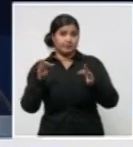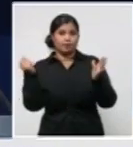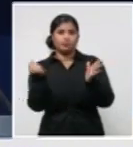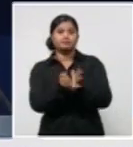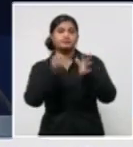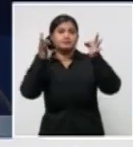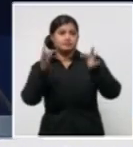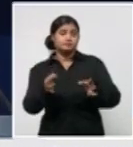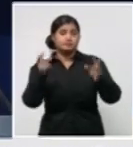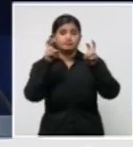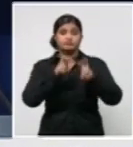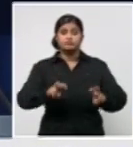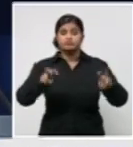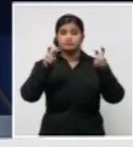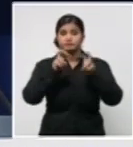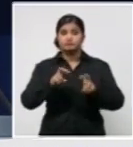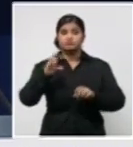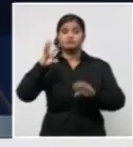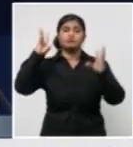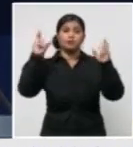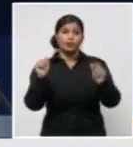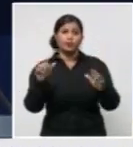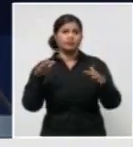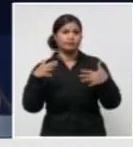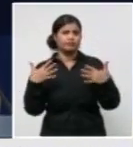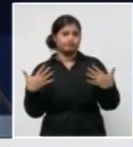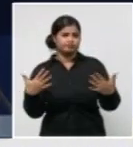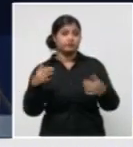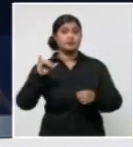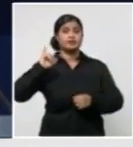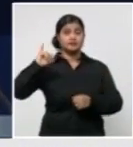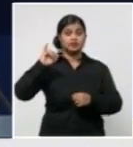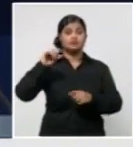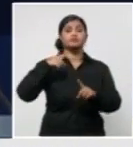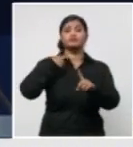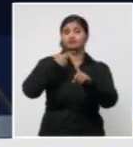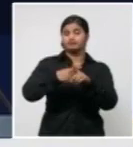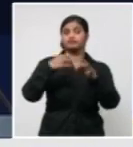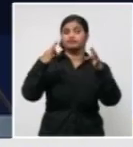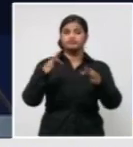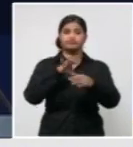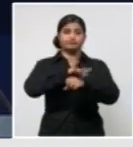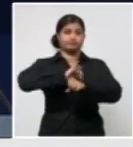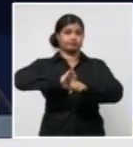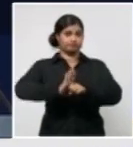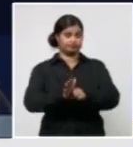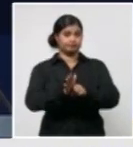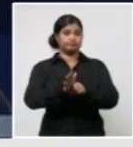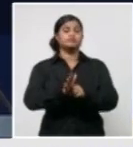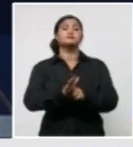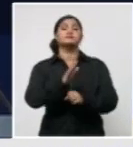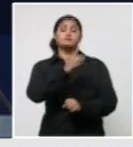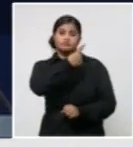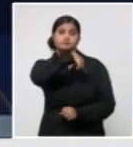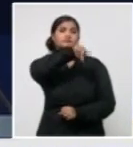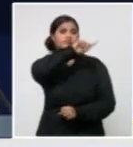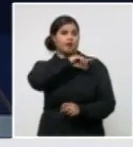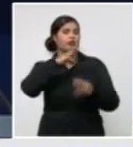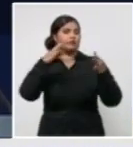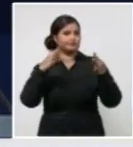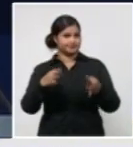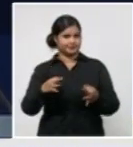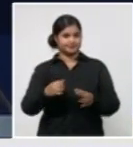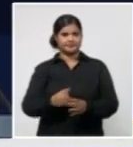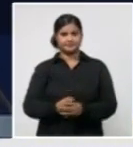process all the samples. 1,389 were processed at the Pedro Curi Tropical Medicine Institute.